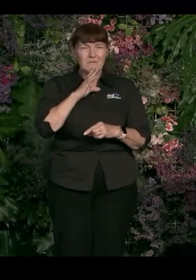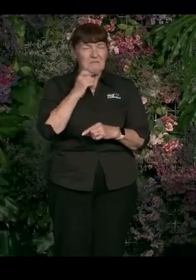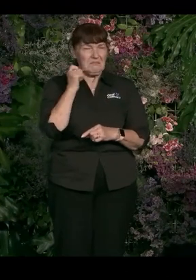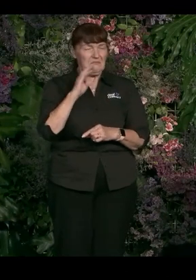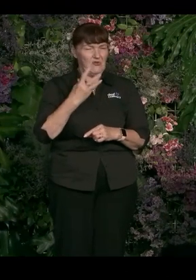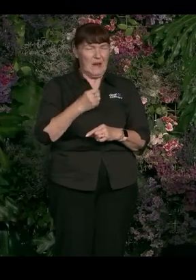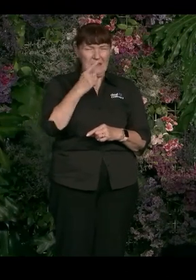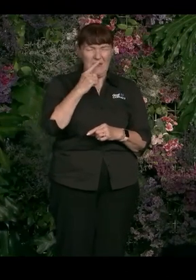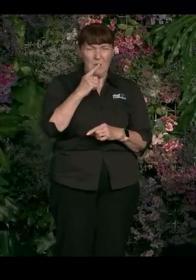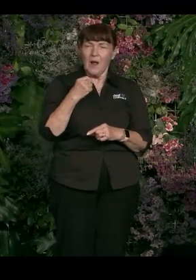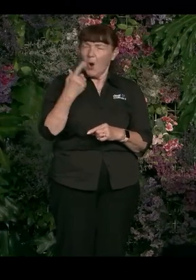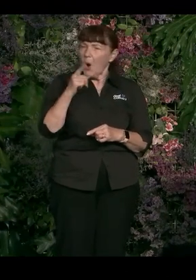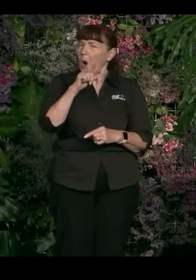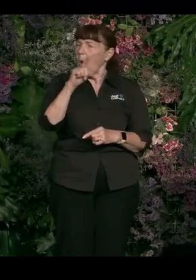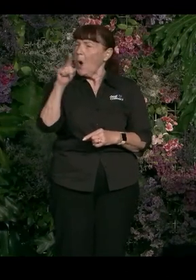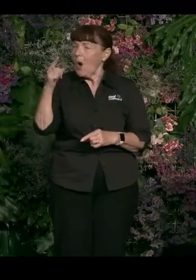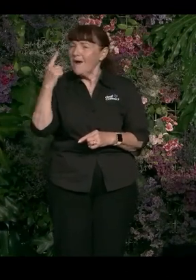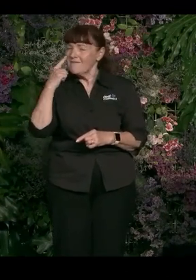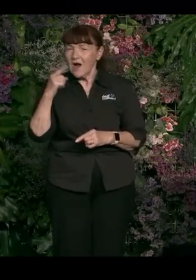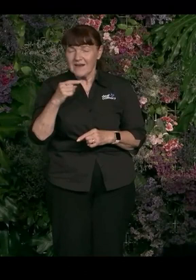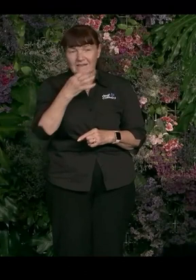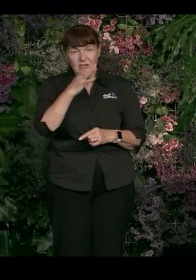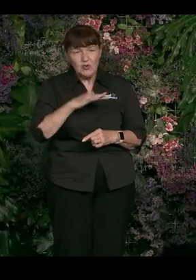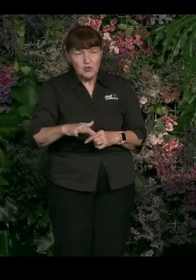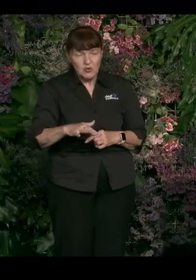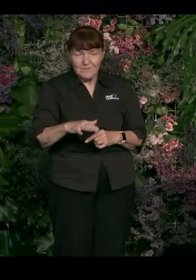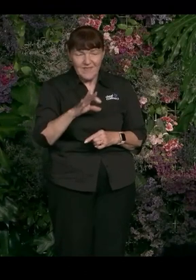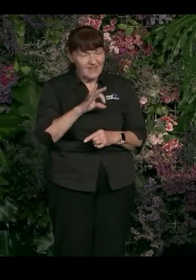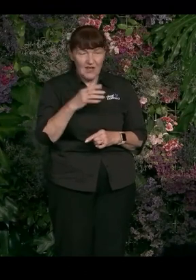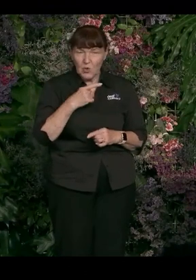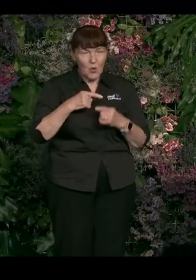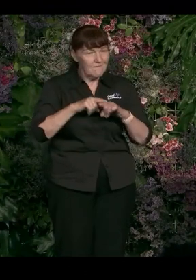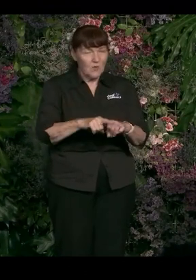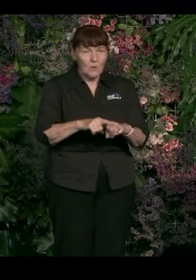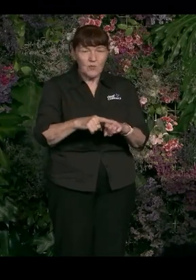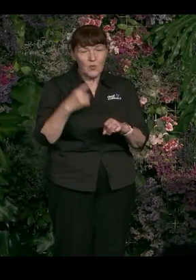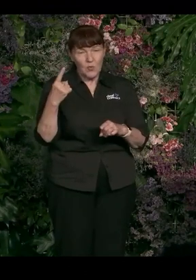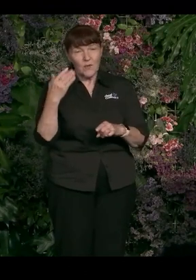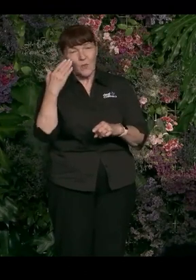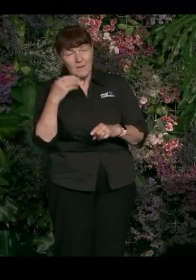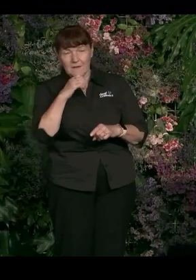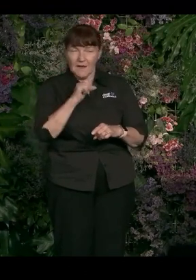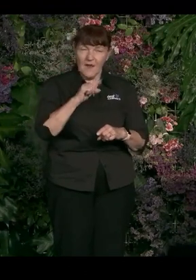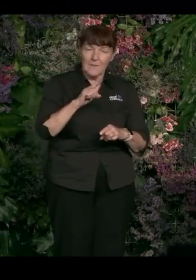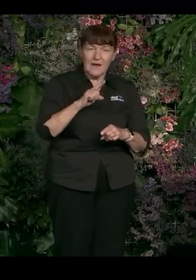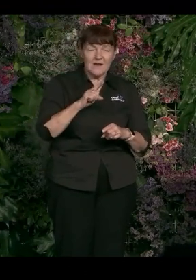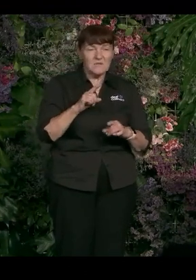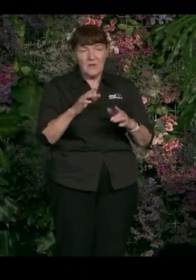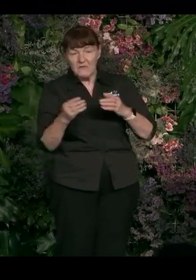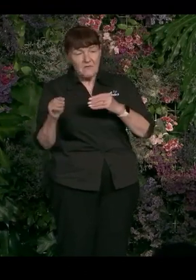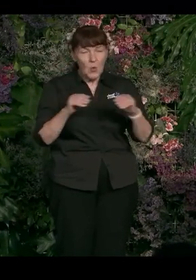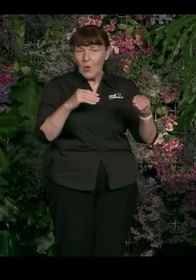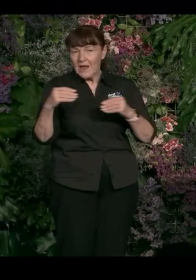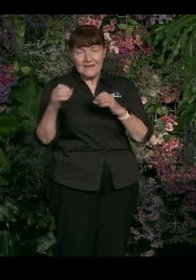ago, and now people have gender non-conforming kids, and it's blown their minds, and that's how people change, right? I think that's a really good point around